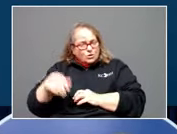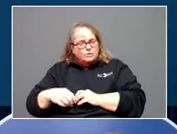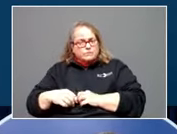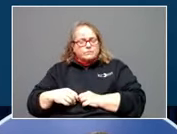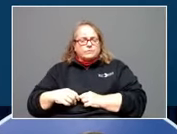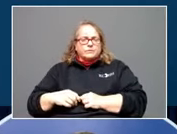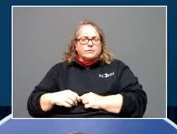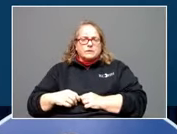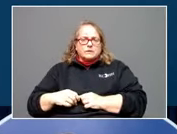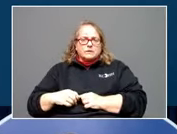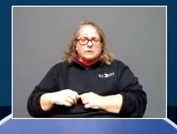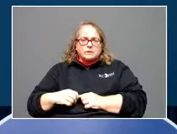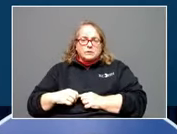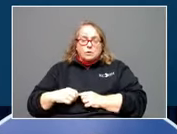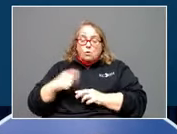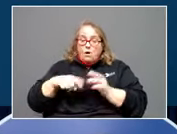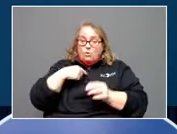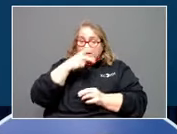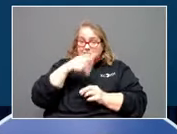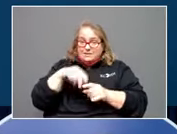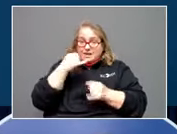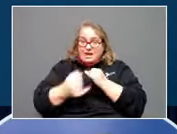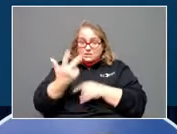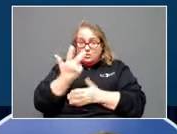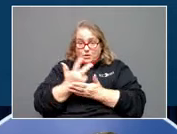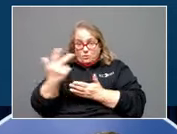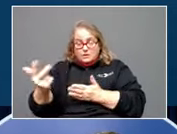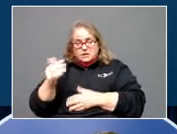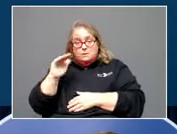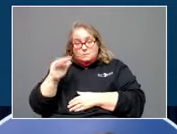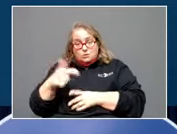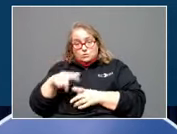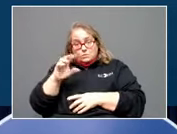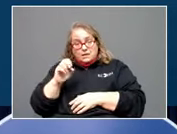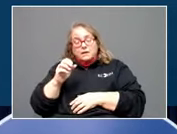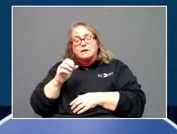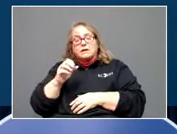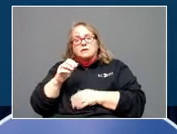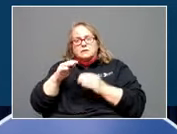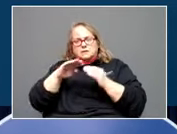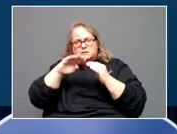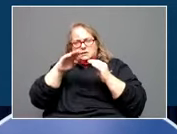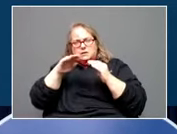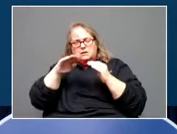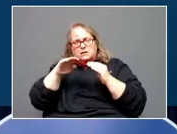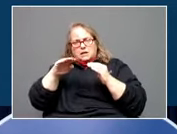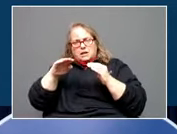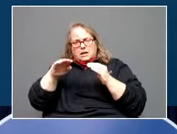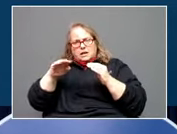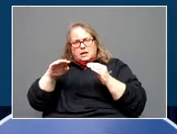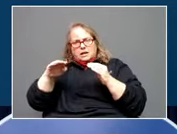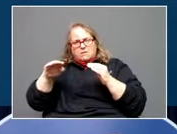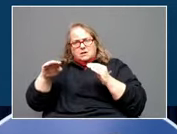have seen, at least in the last three weeks, appears to be somewhat of a leveling out. And we see that